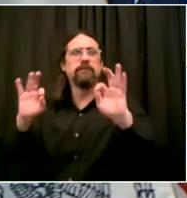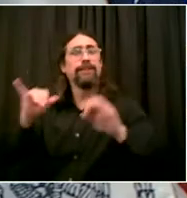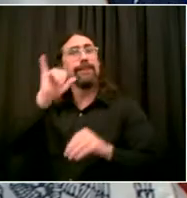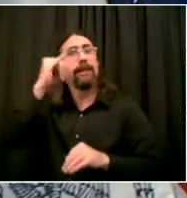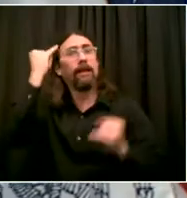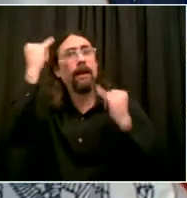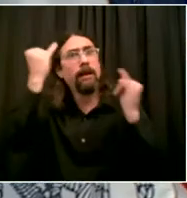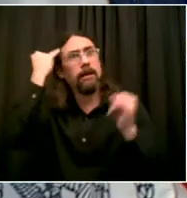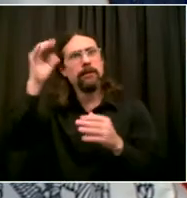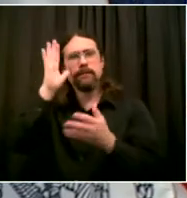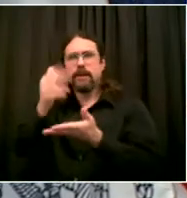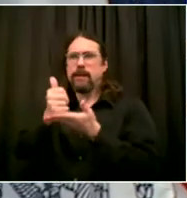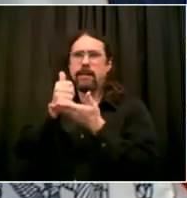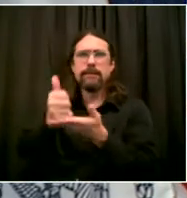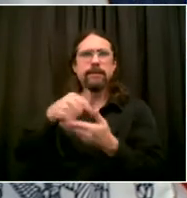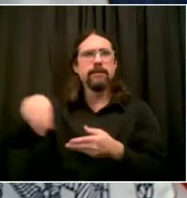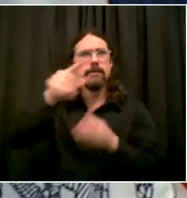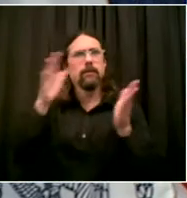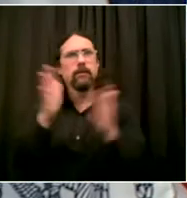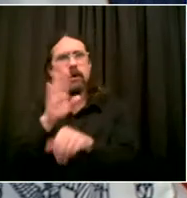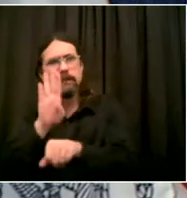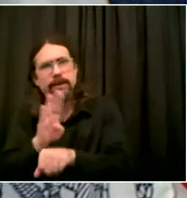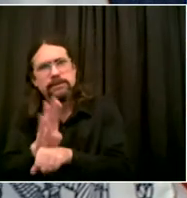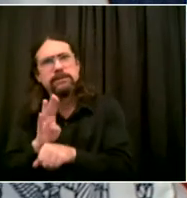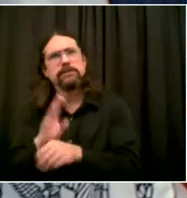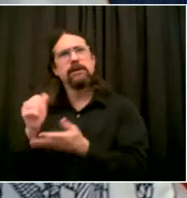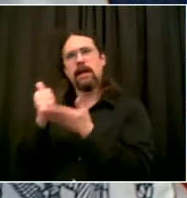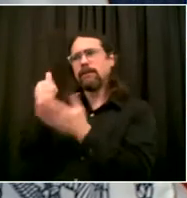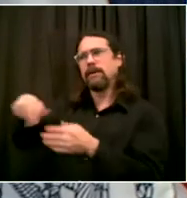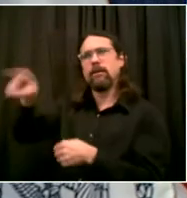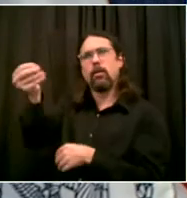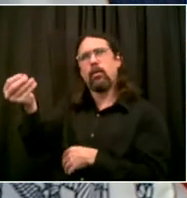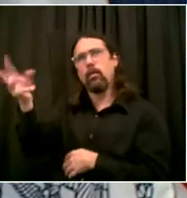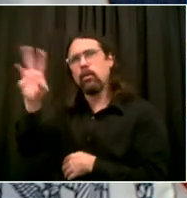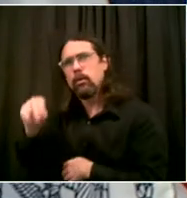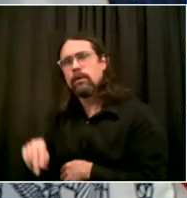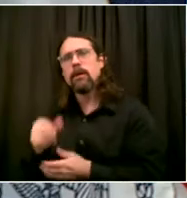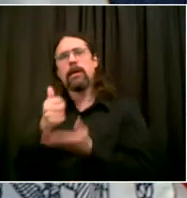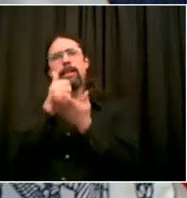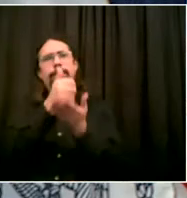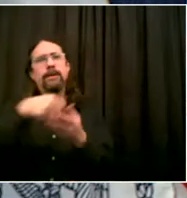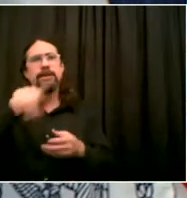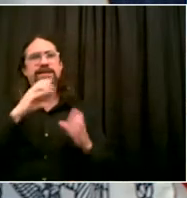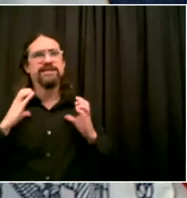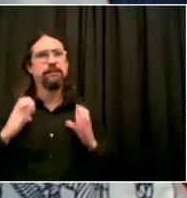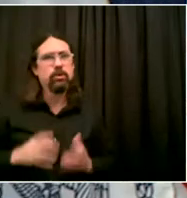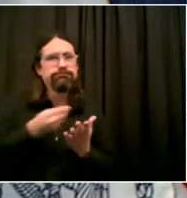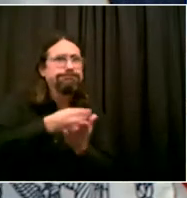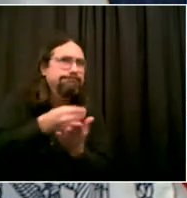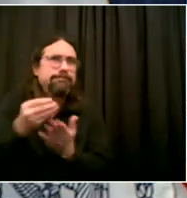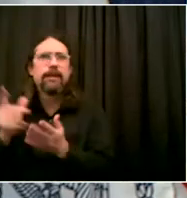to come back to their favorite businesses. So let's make it official with this executive order.